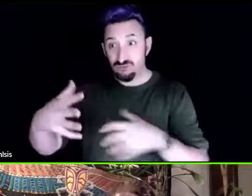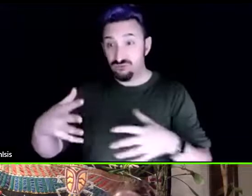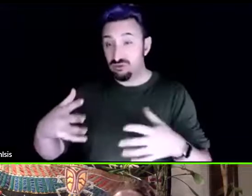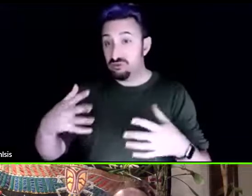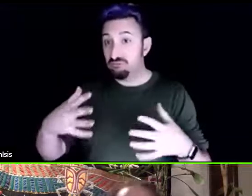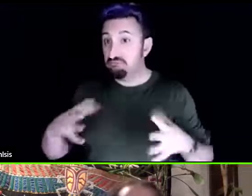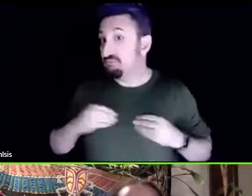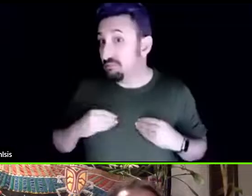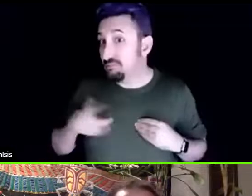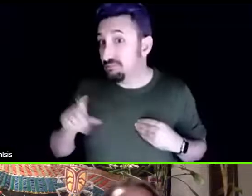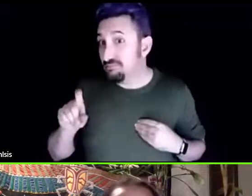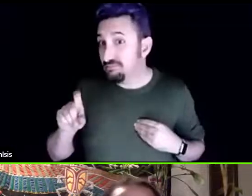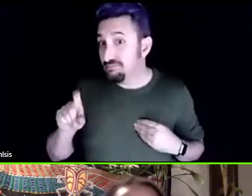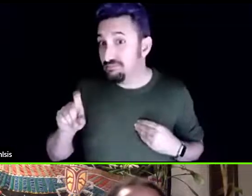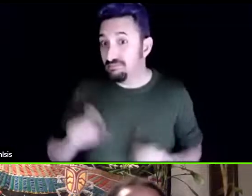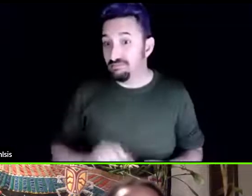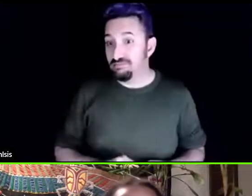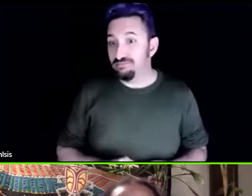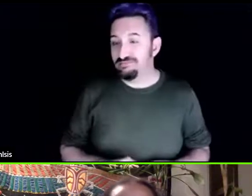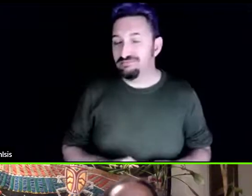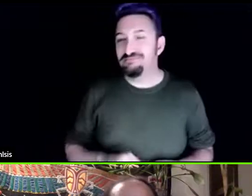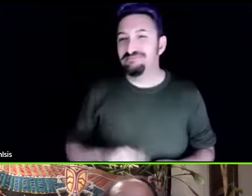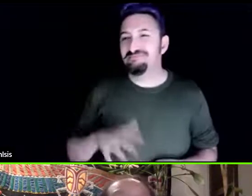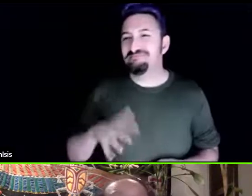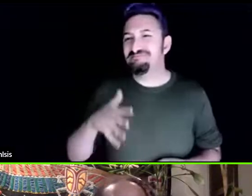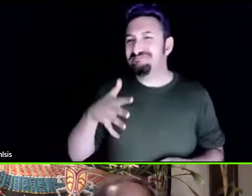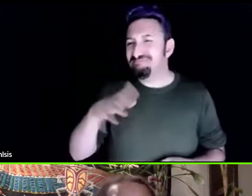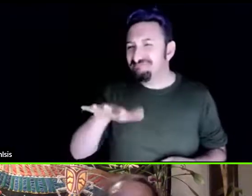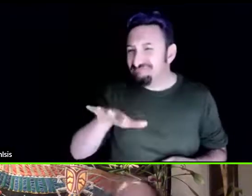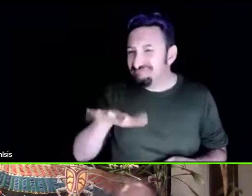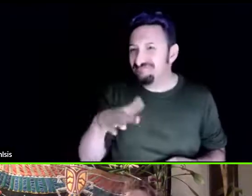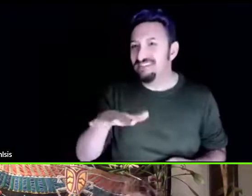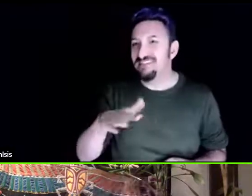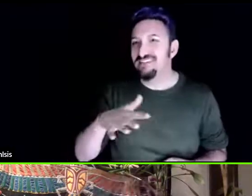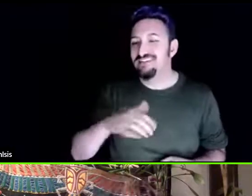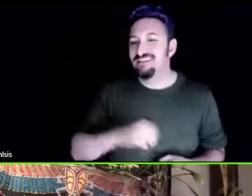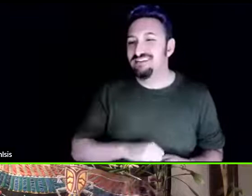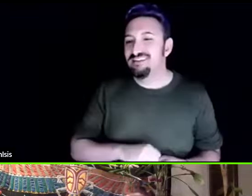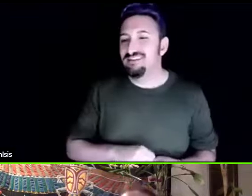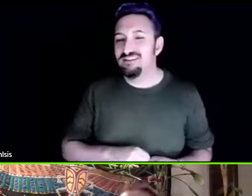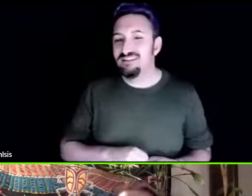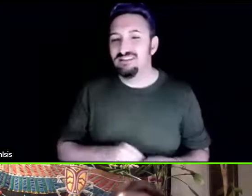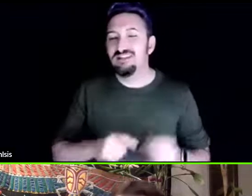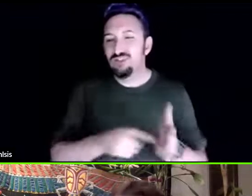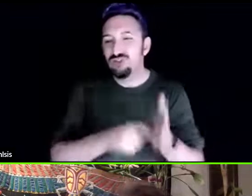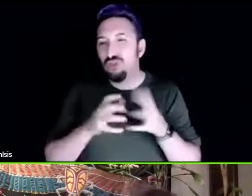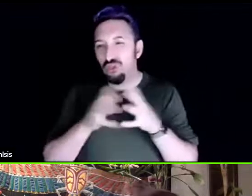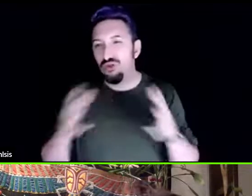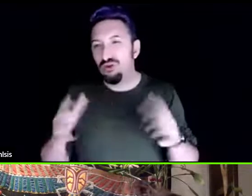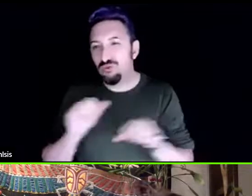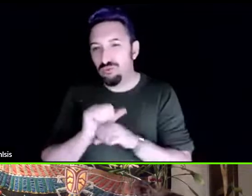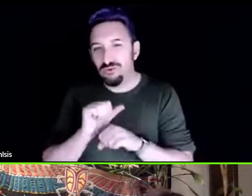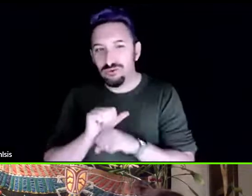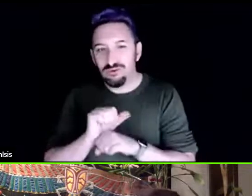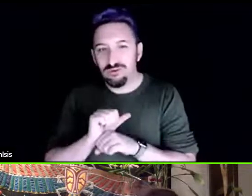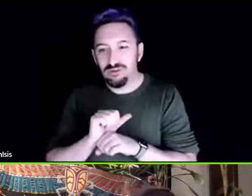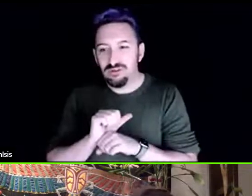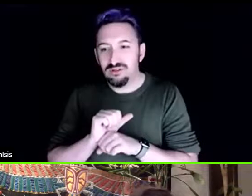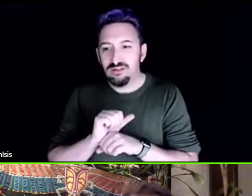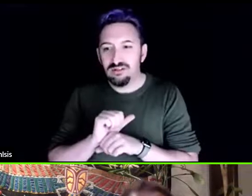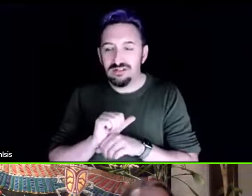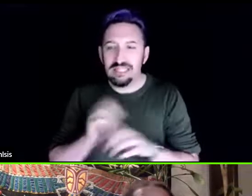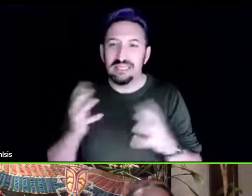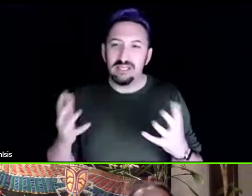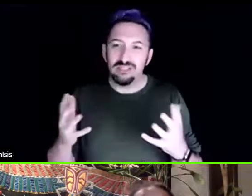uh sort of kind of um and it took a lot of work and let me not also just put it on the teacher